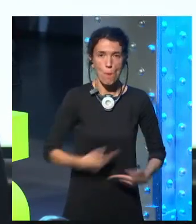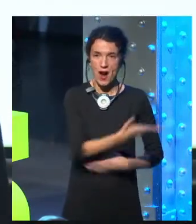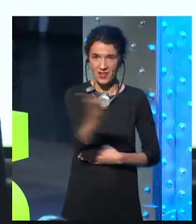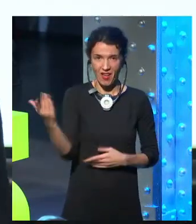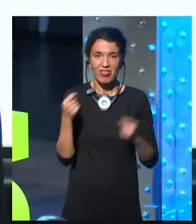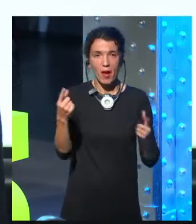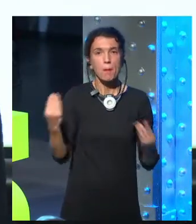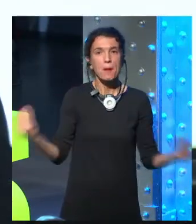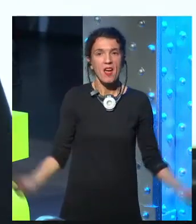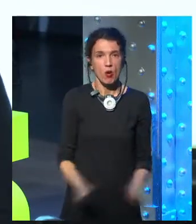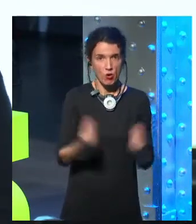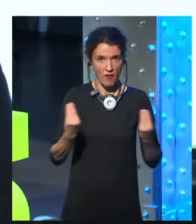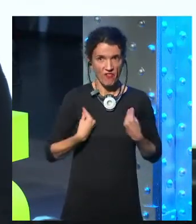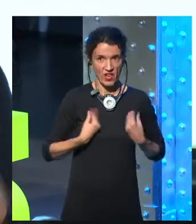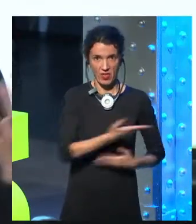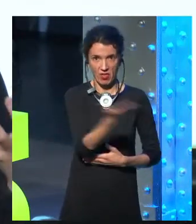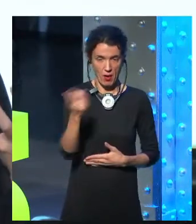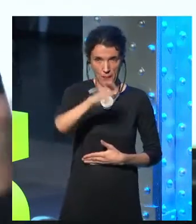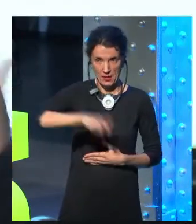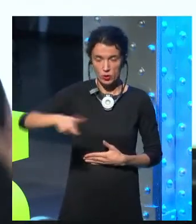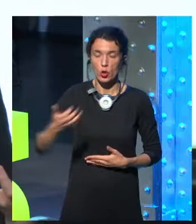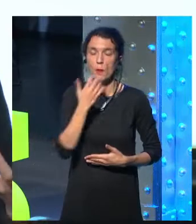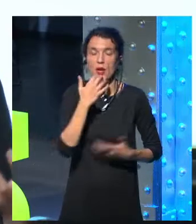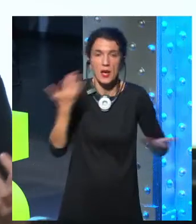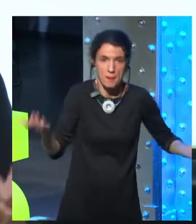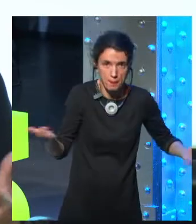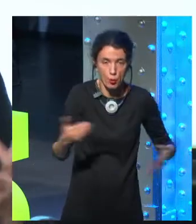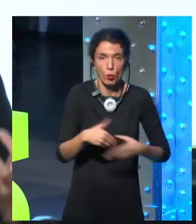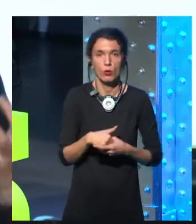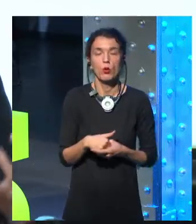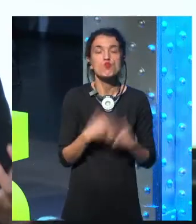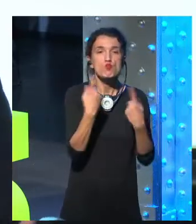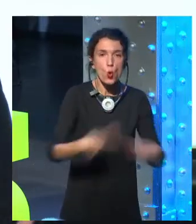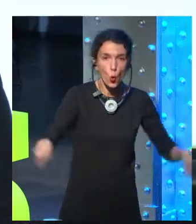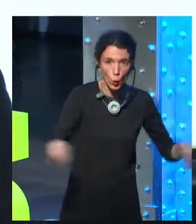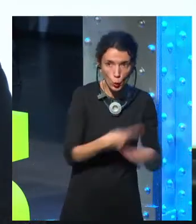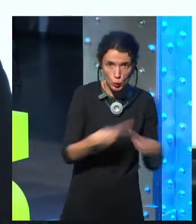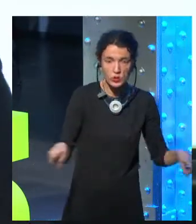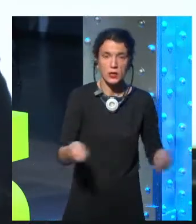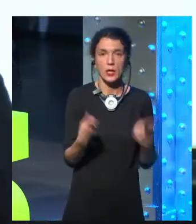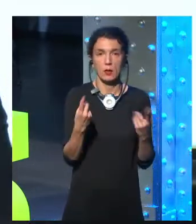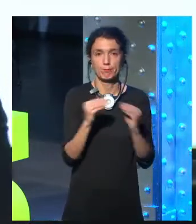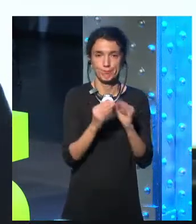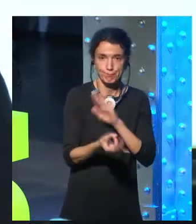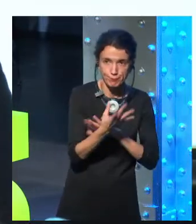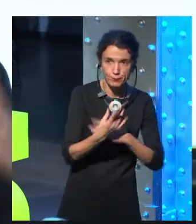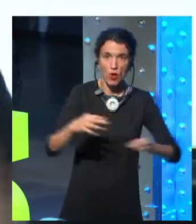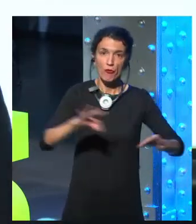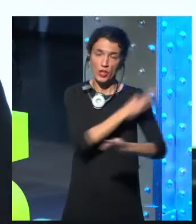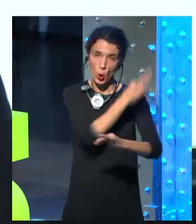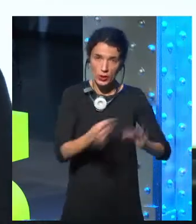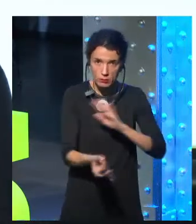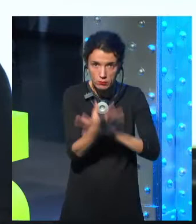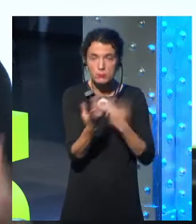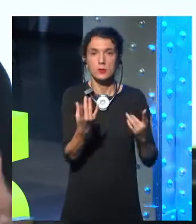like, composing music, building Stradivarius violins. Try to get a computer to do that. It's going to make it perfect, and it won't